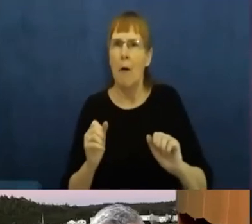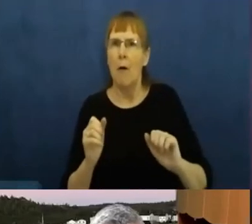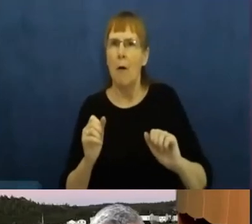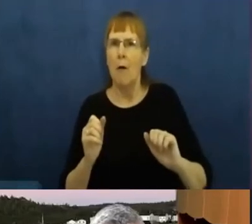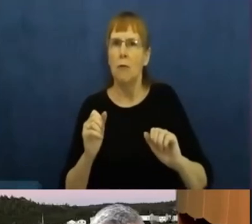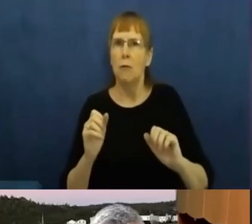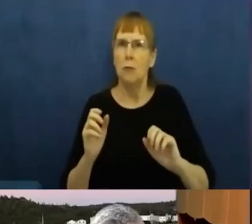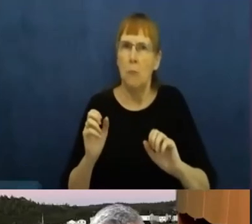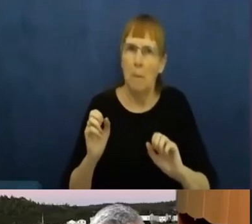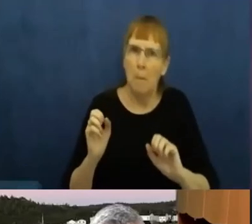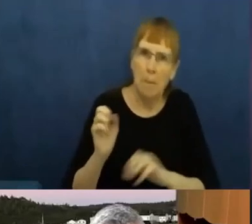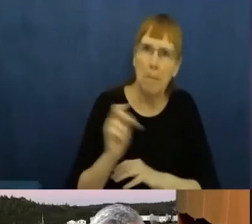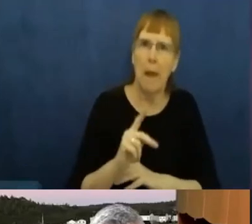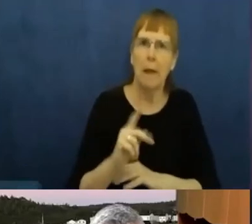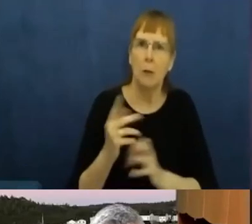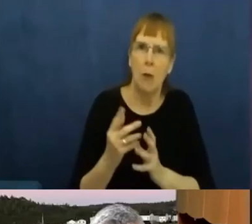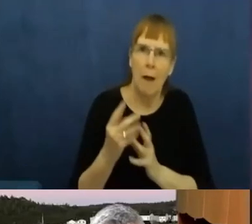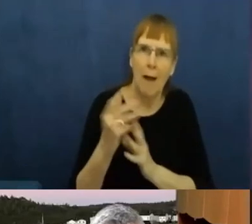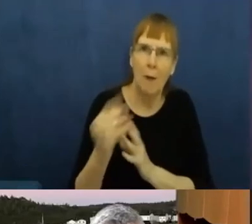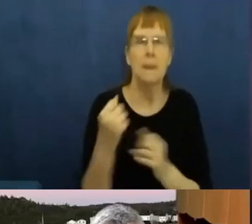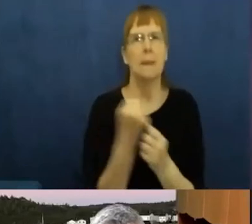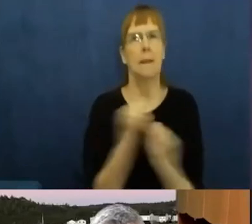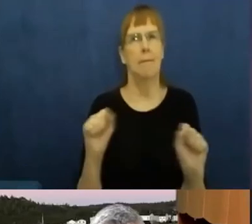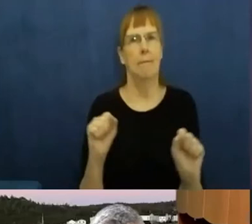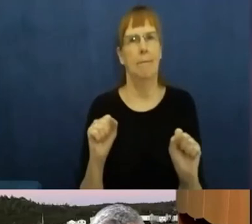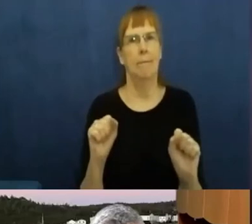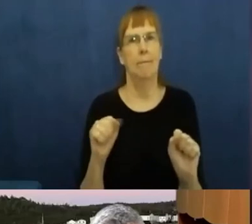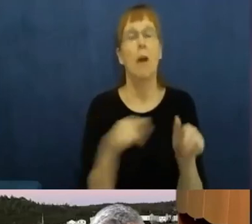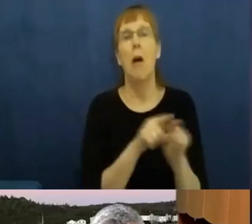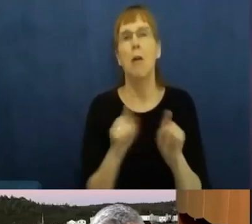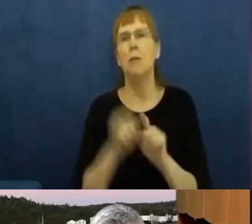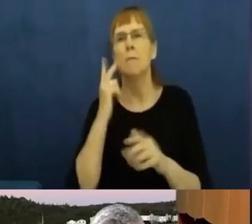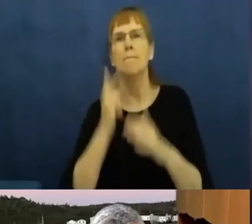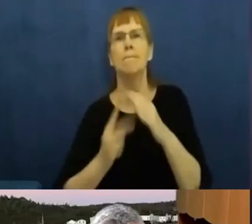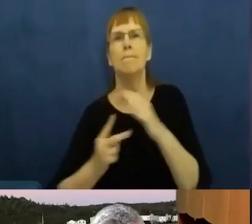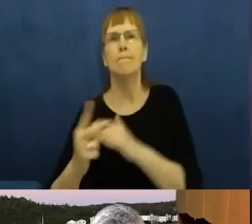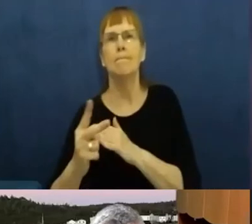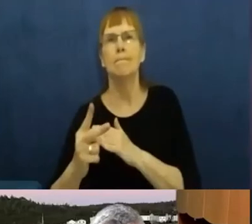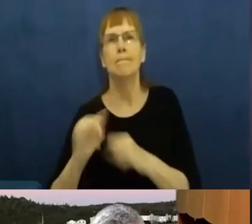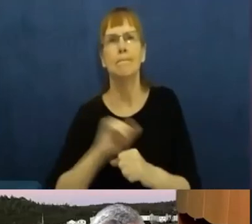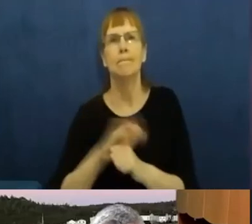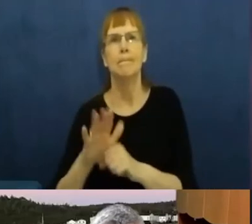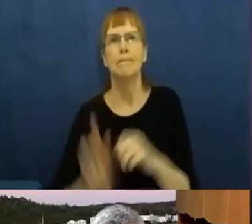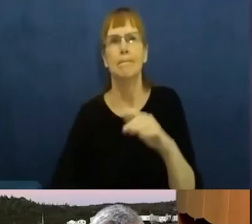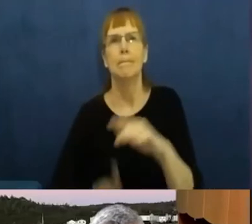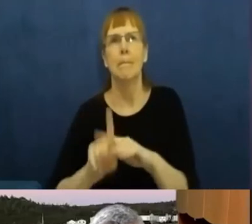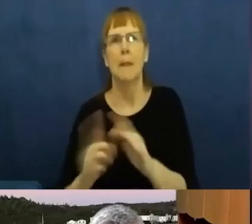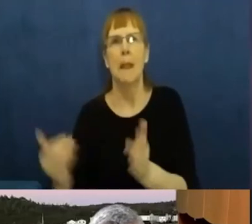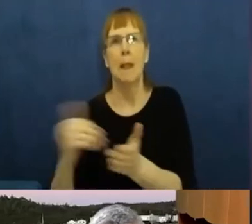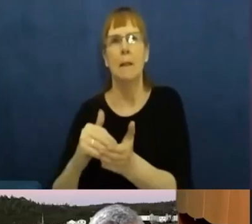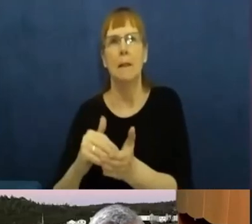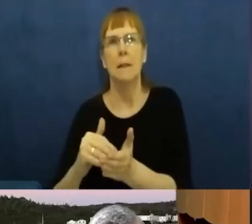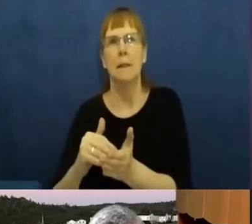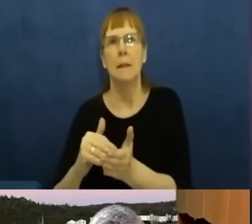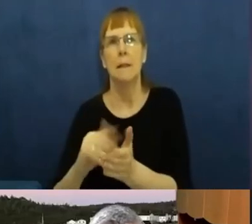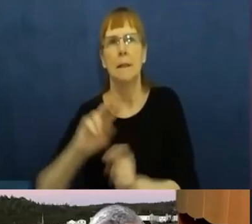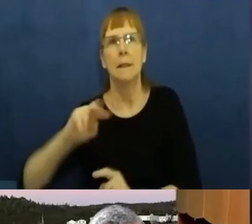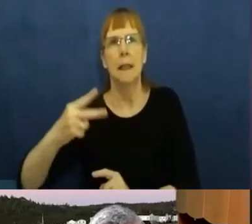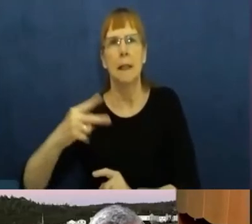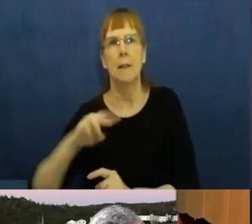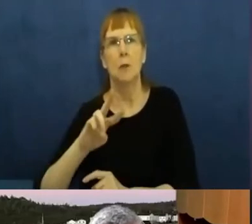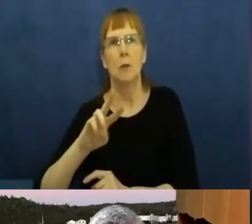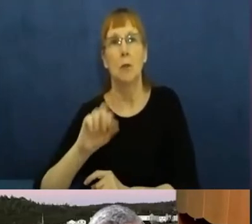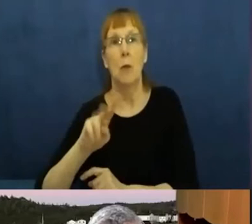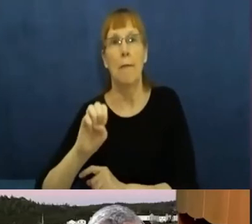that we are prepared for the next wave. It may not be right across the country, it may be in certain areas, but